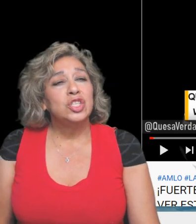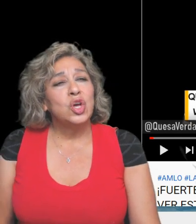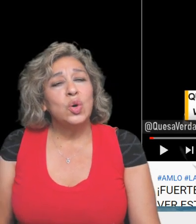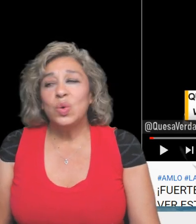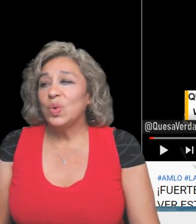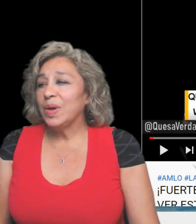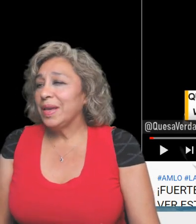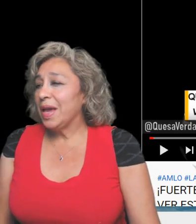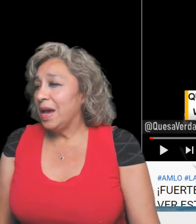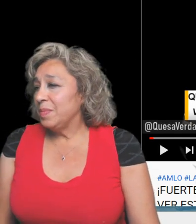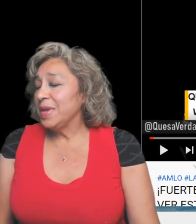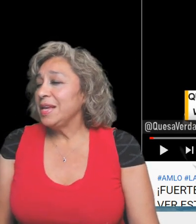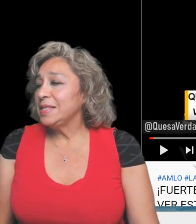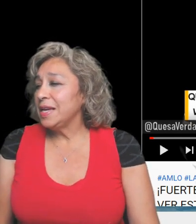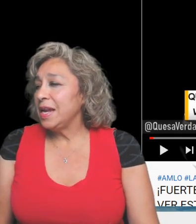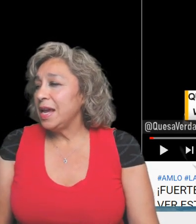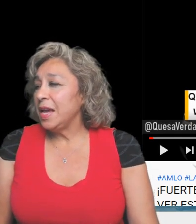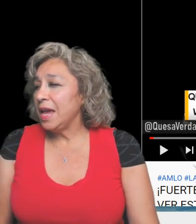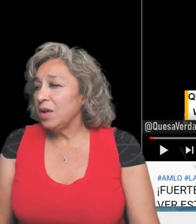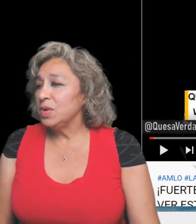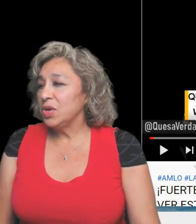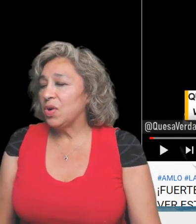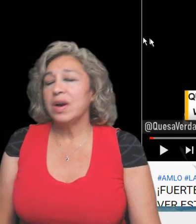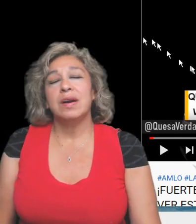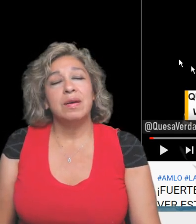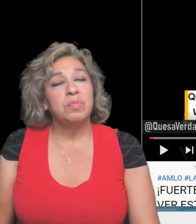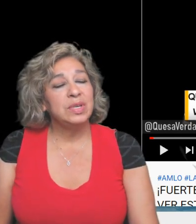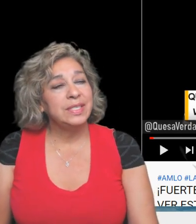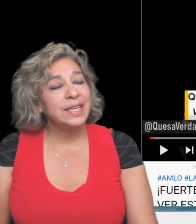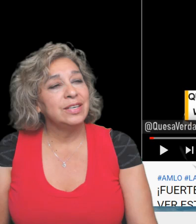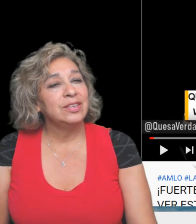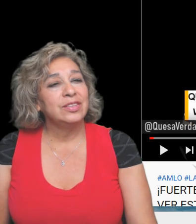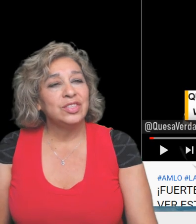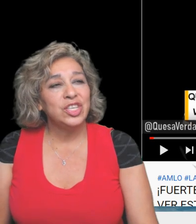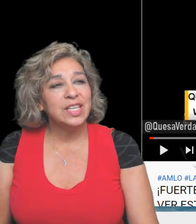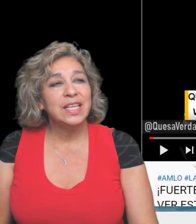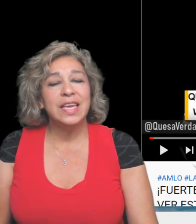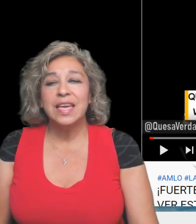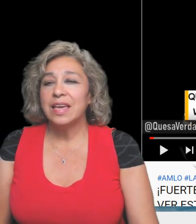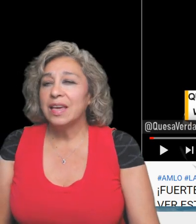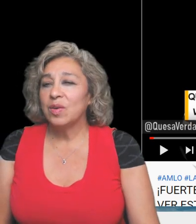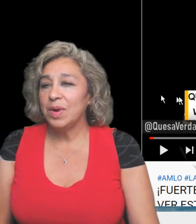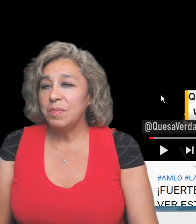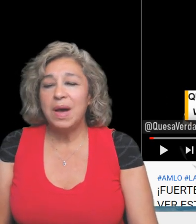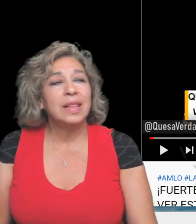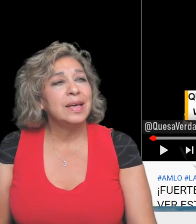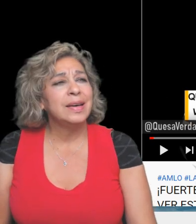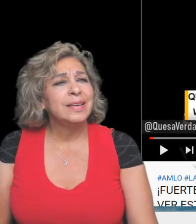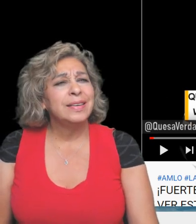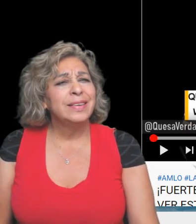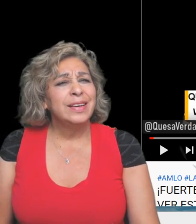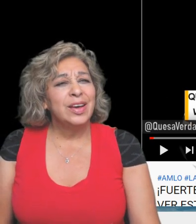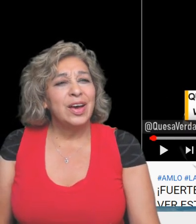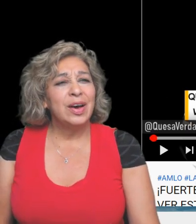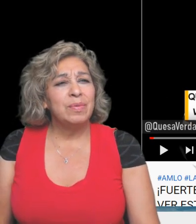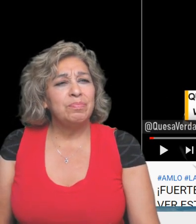so he said Ecuador Brazil Chile Guatemala